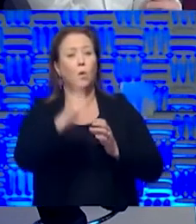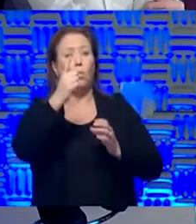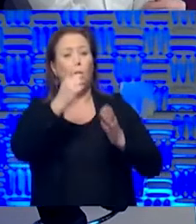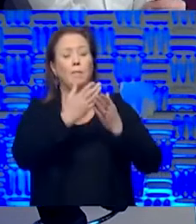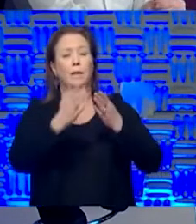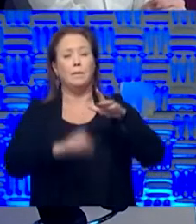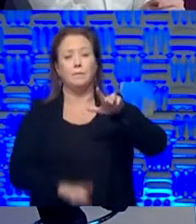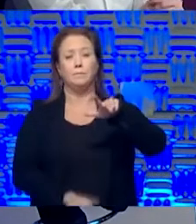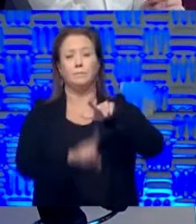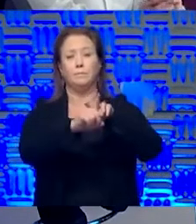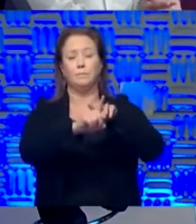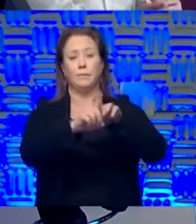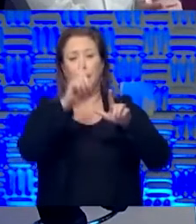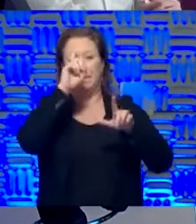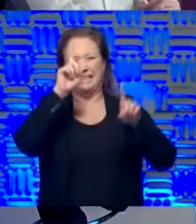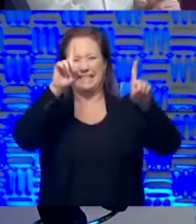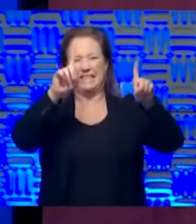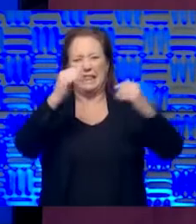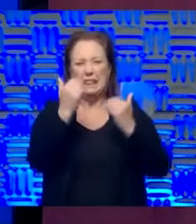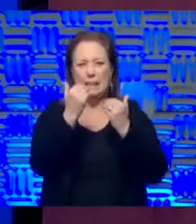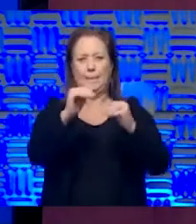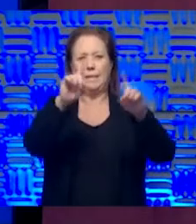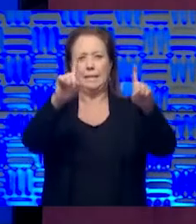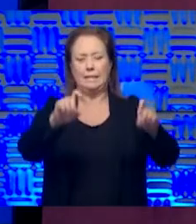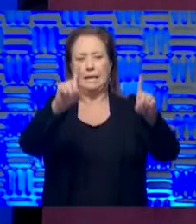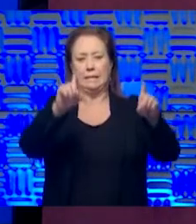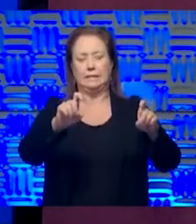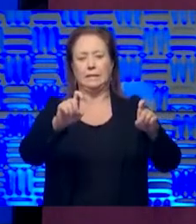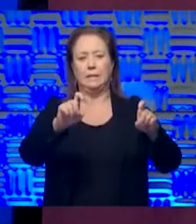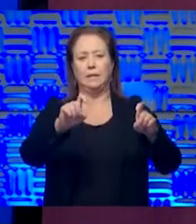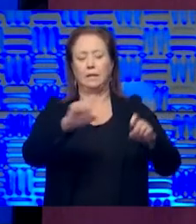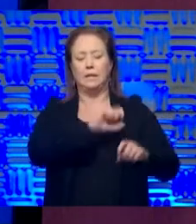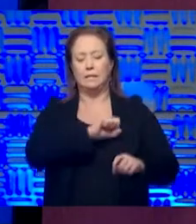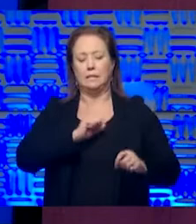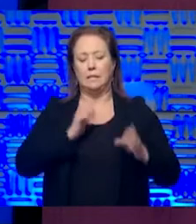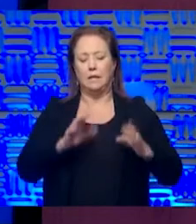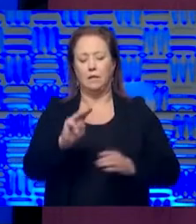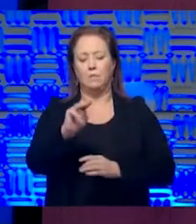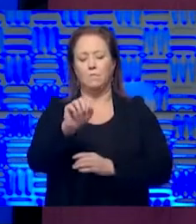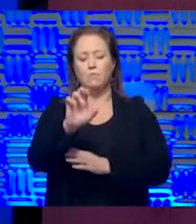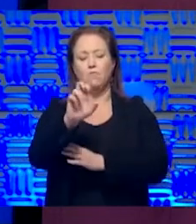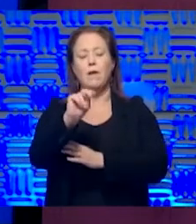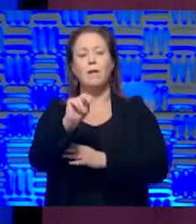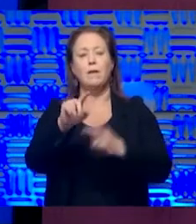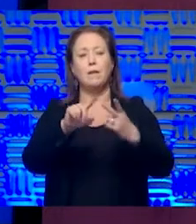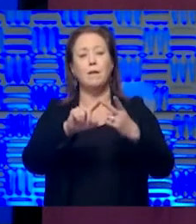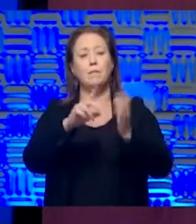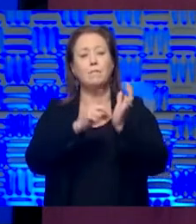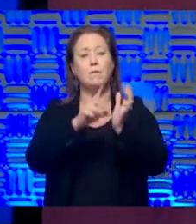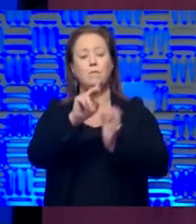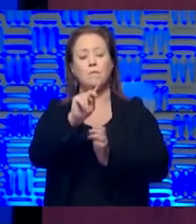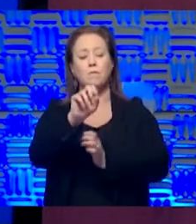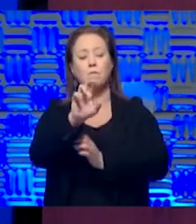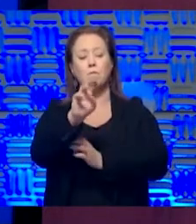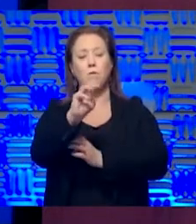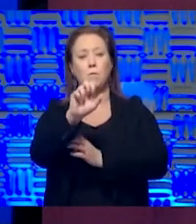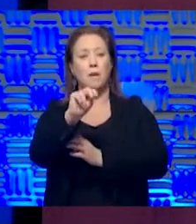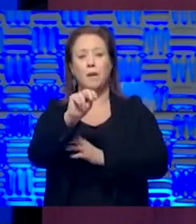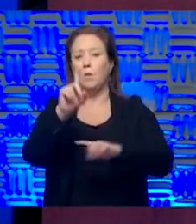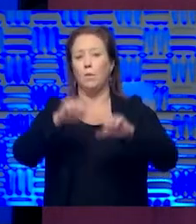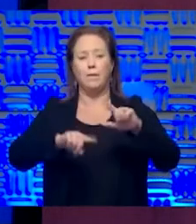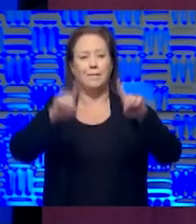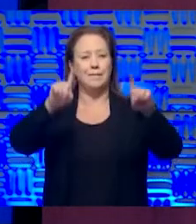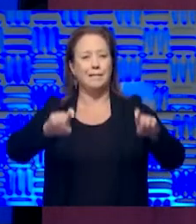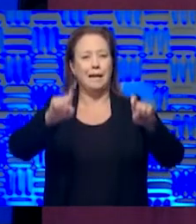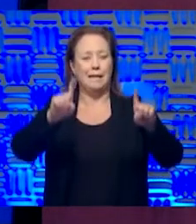that has happened because of limiting testing back, limited testing back to Senator Moran and, and, and, and Secretary Norman was that we weren't able to test people